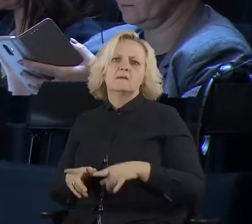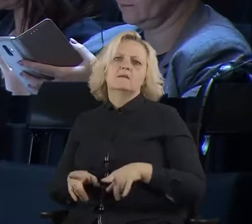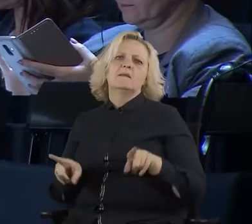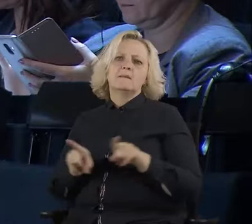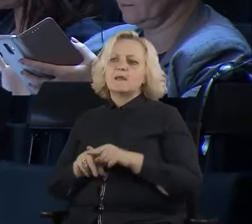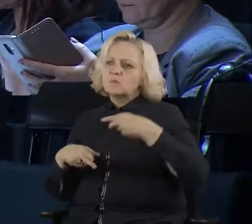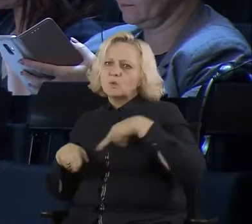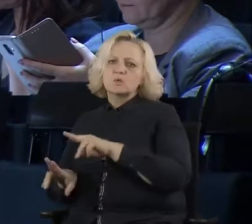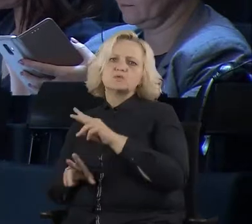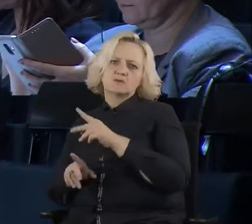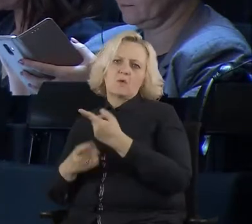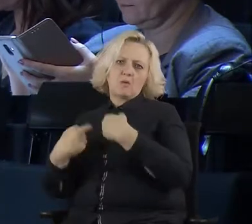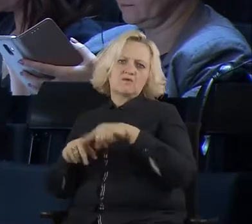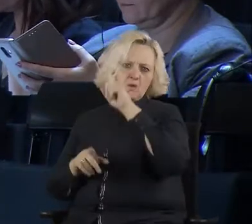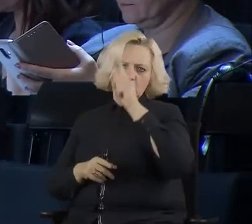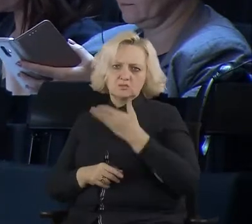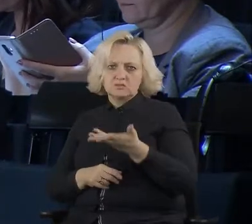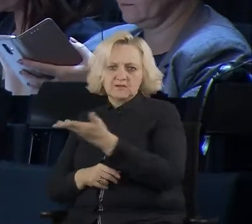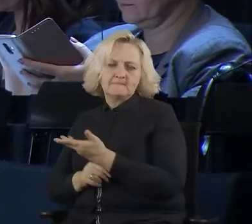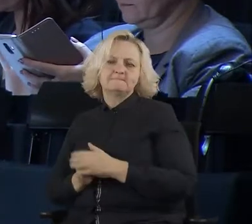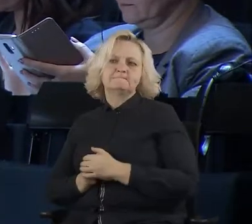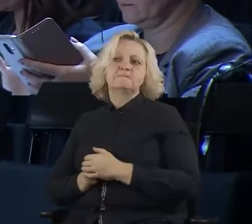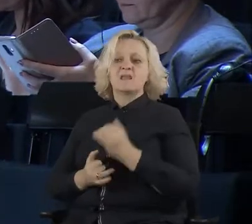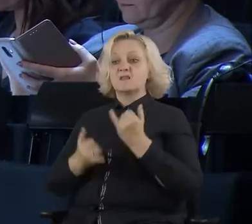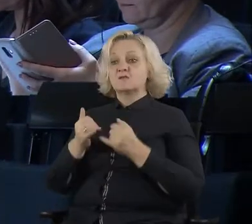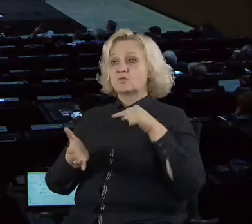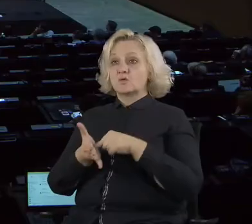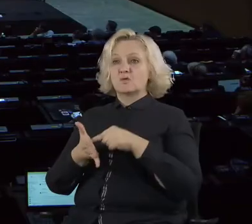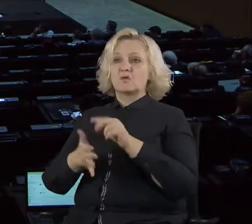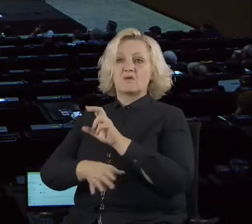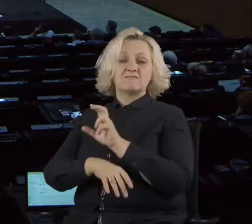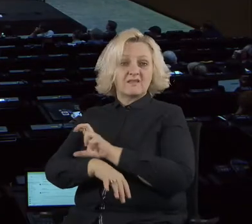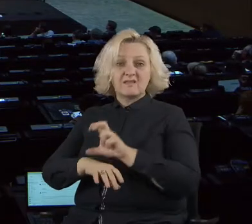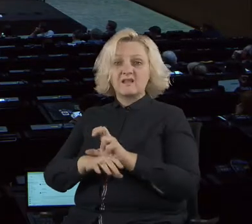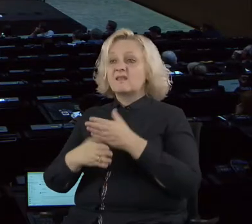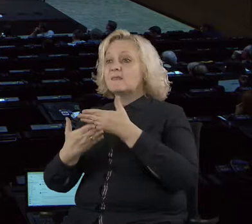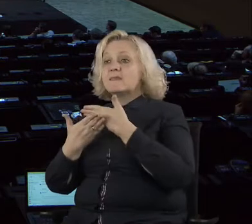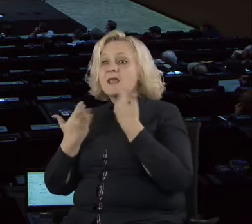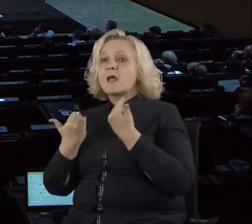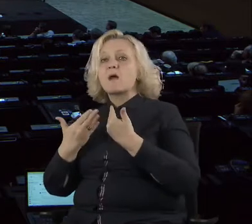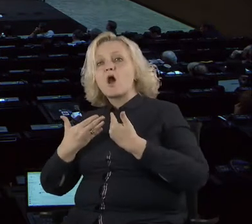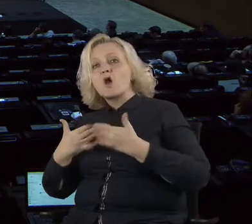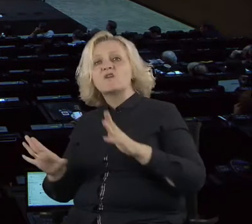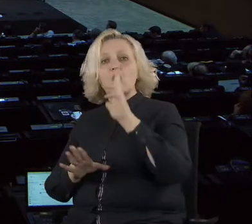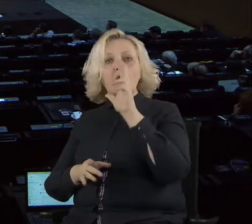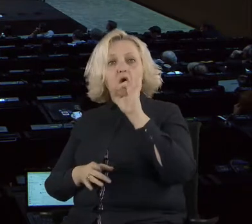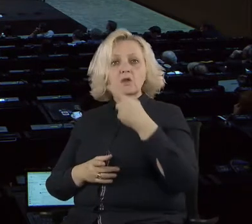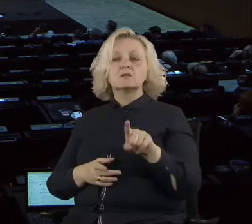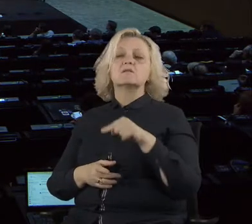technology is not open source. It's not transparent. If the technology is not transparent, it's not democratic.